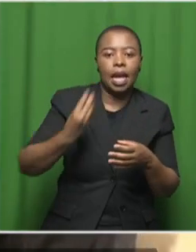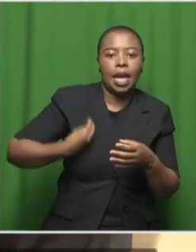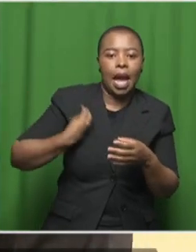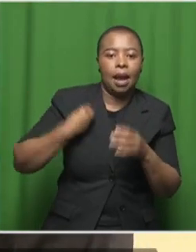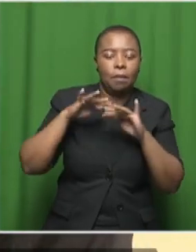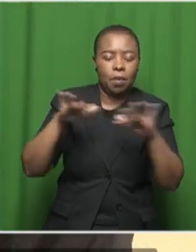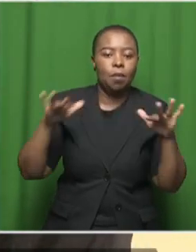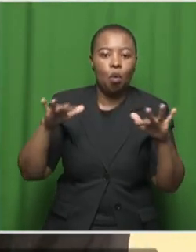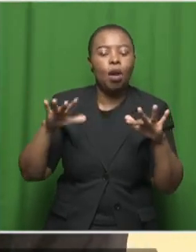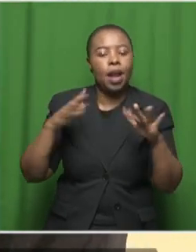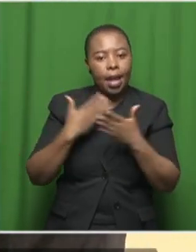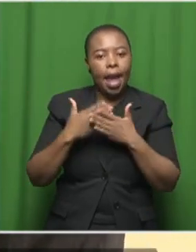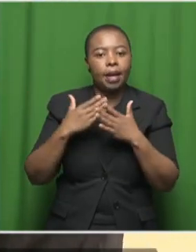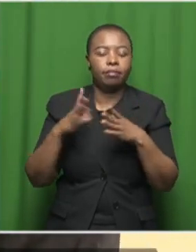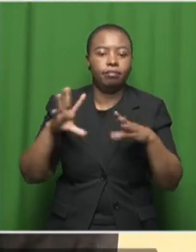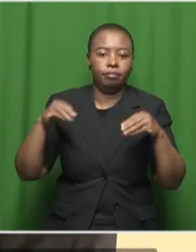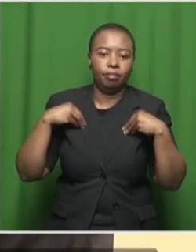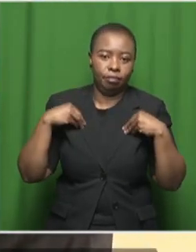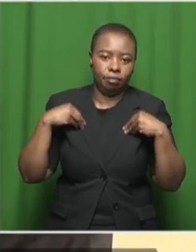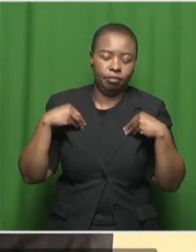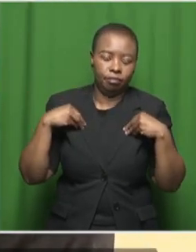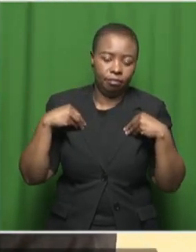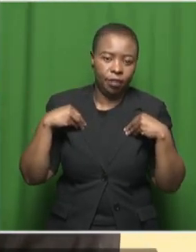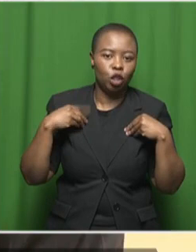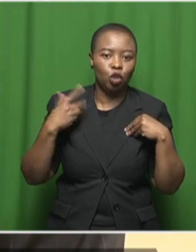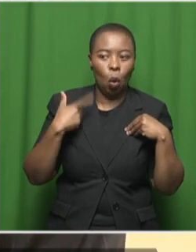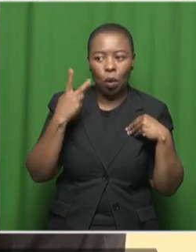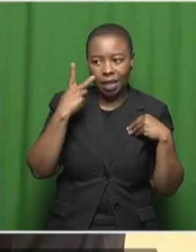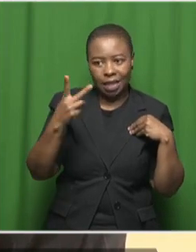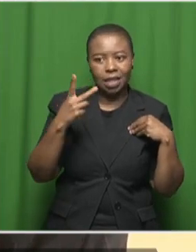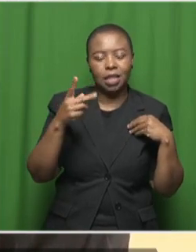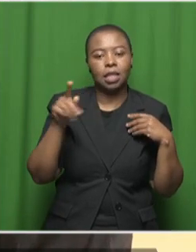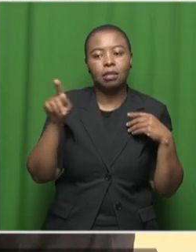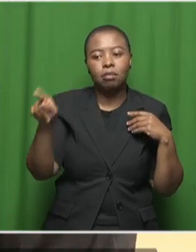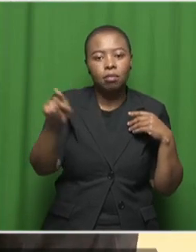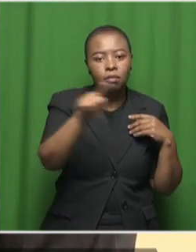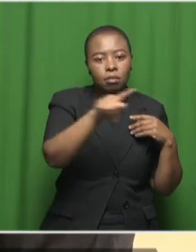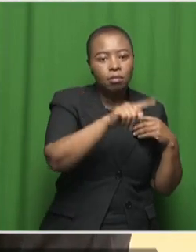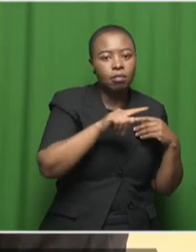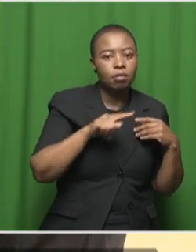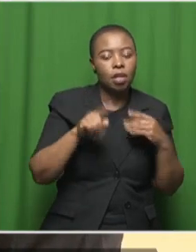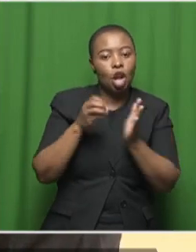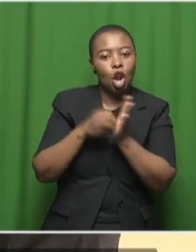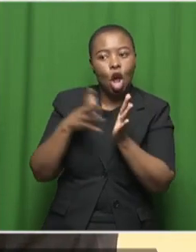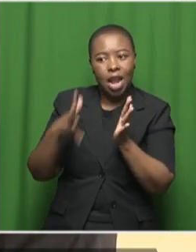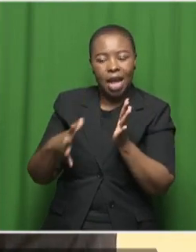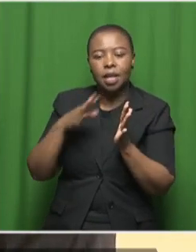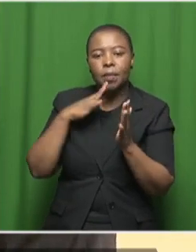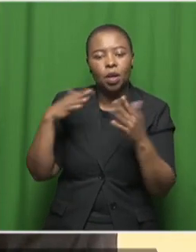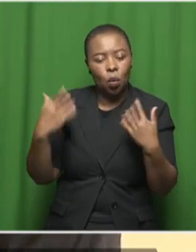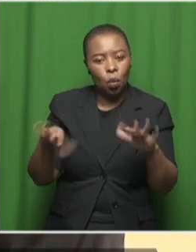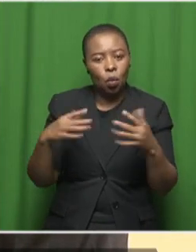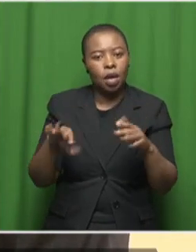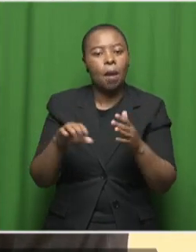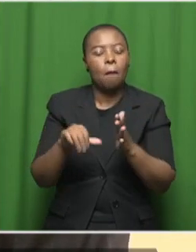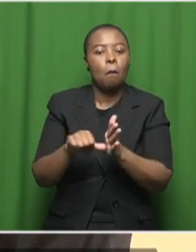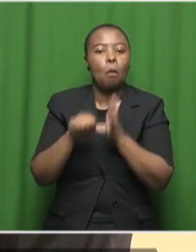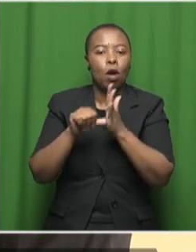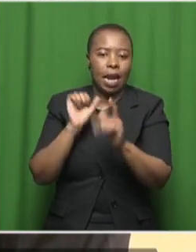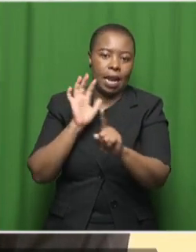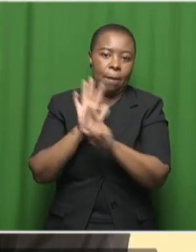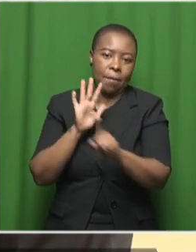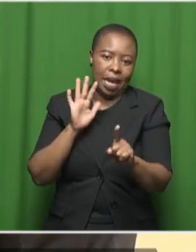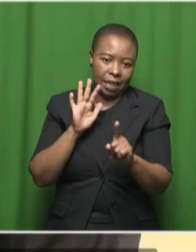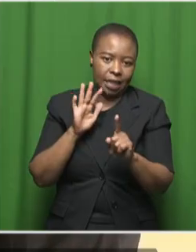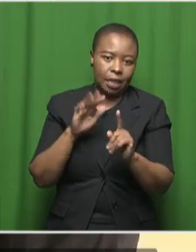the number of students that the number of learners that are here it really shows the profound impact that this initiative has